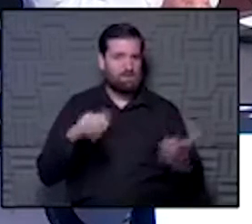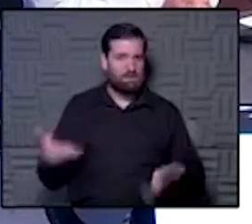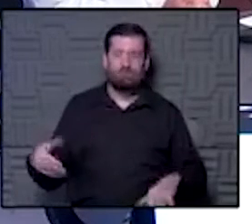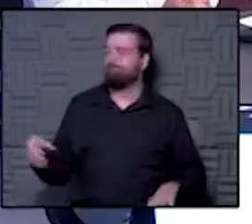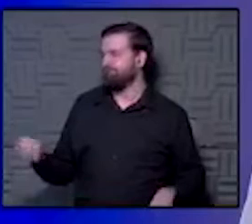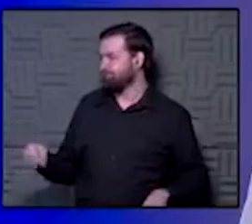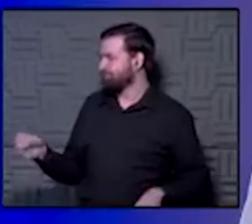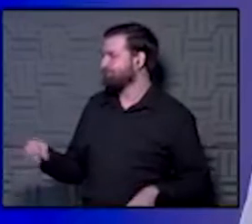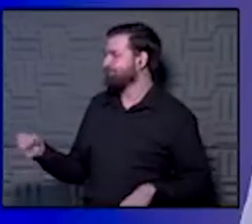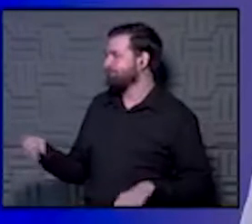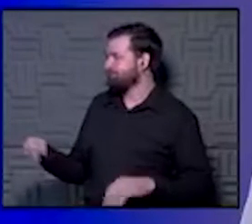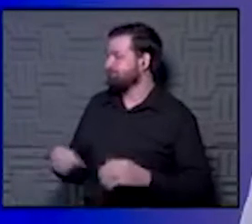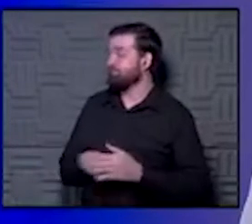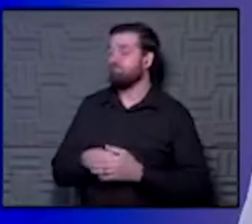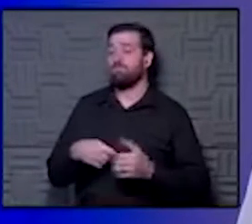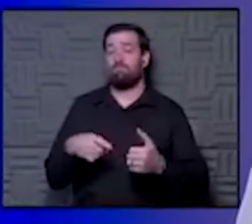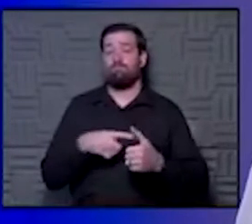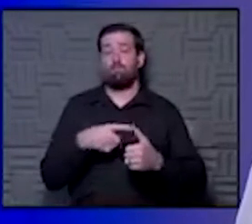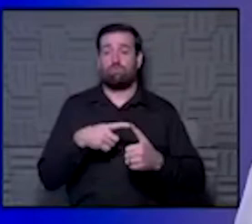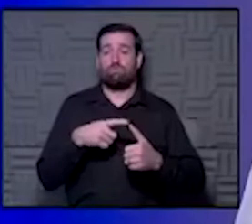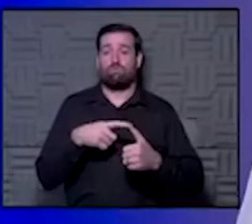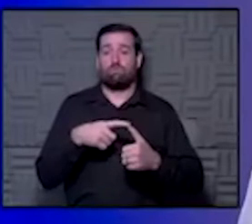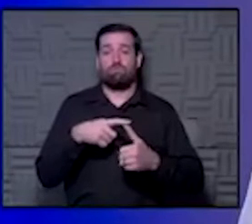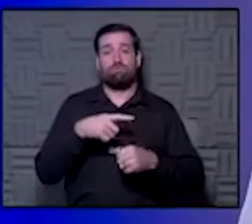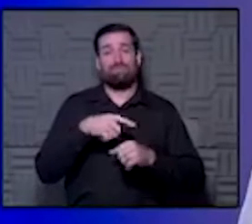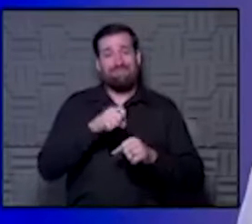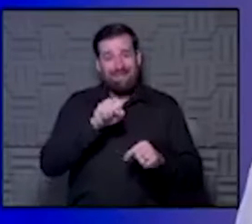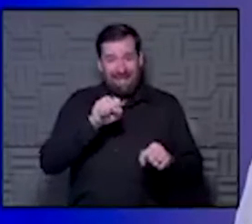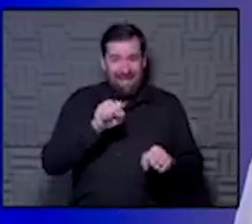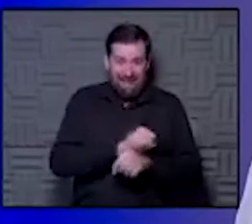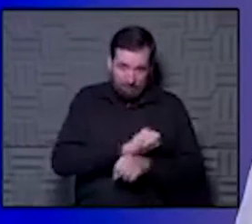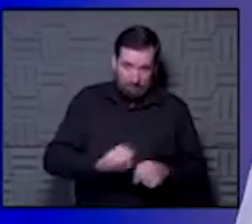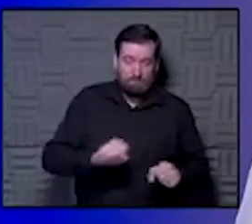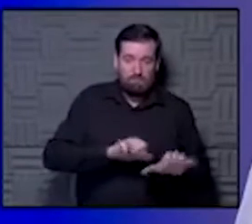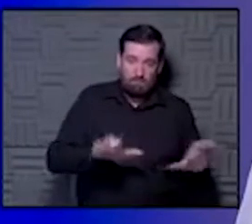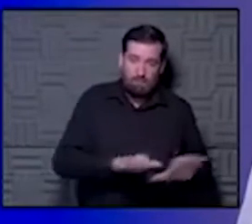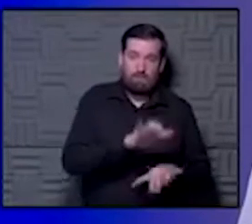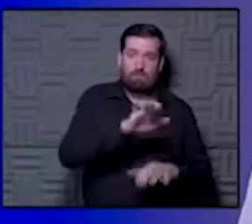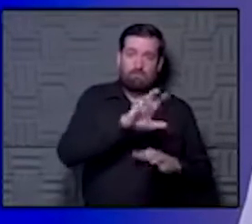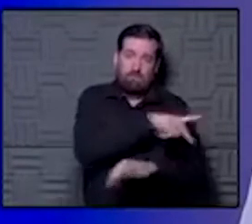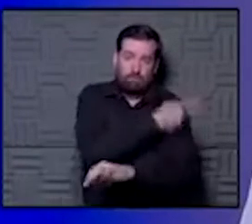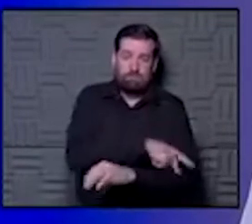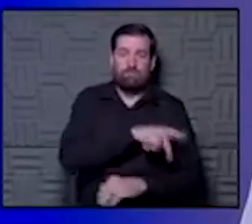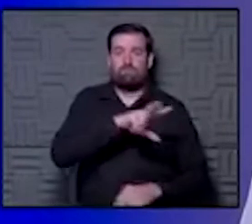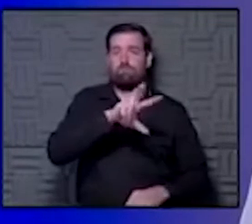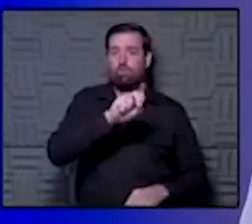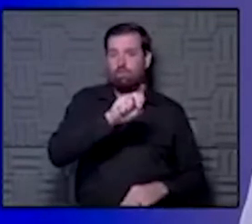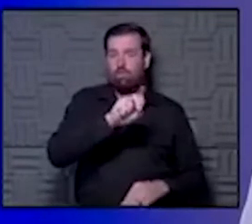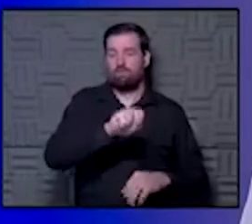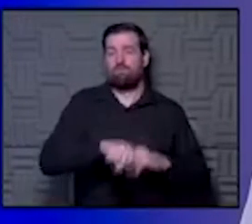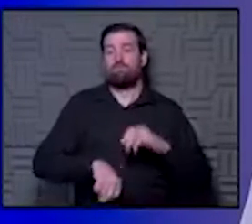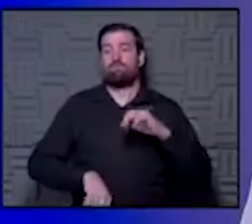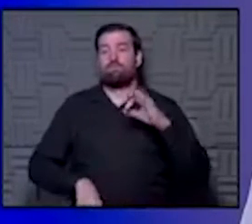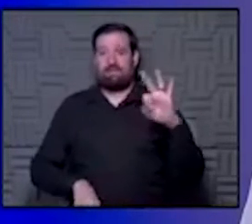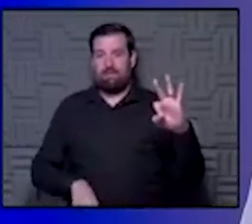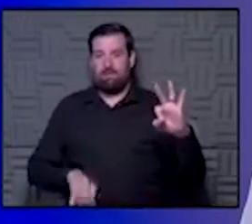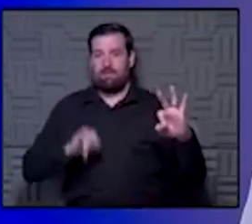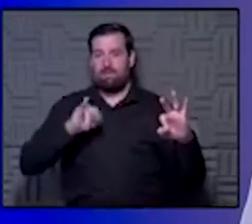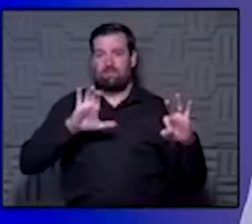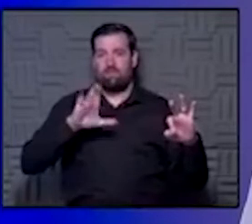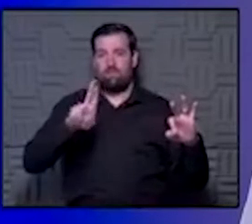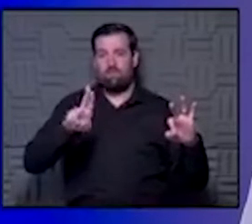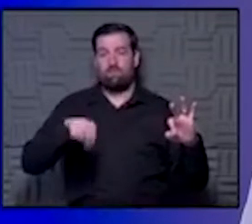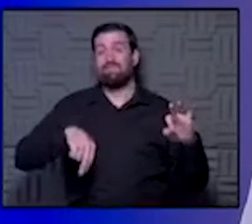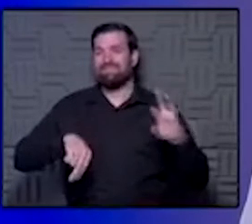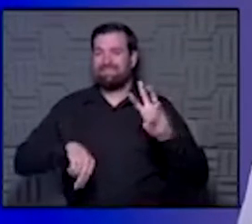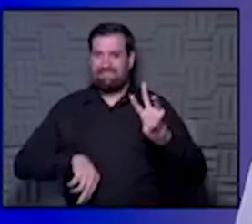absolutely. To start with the number of active patients, we have 30 in the hospital right now, nine of those in the ICU, but six